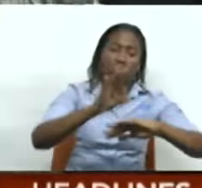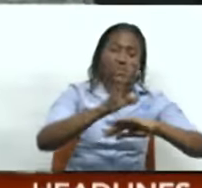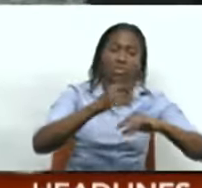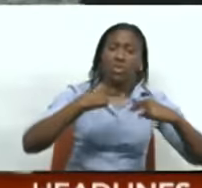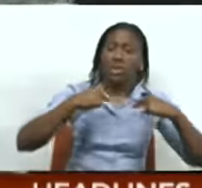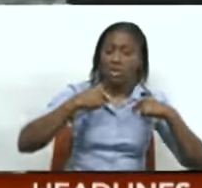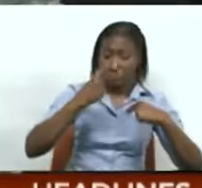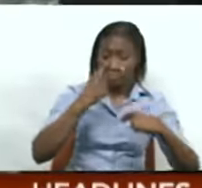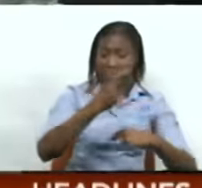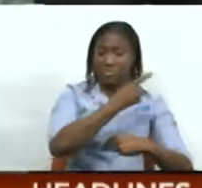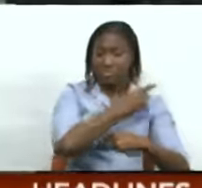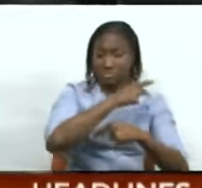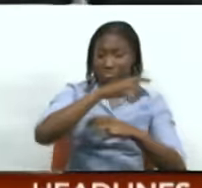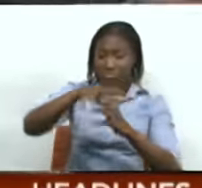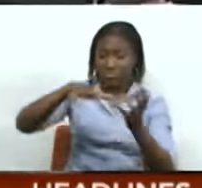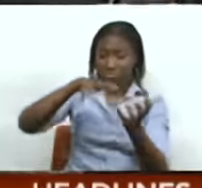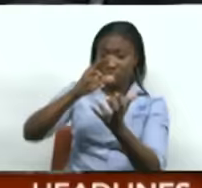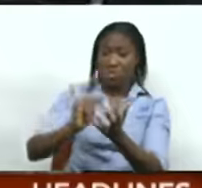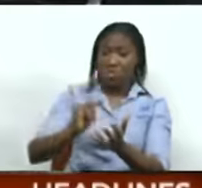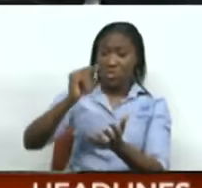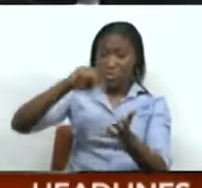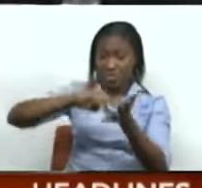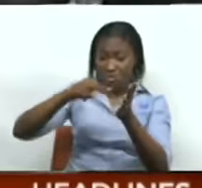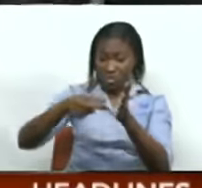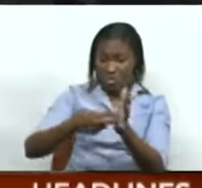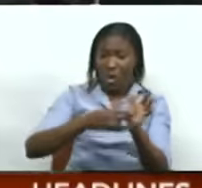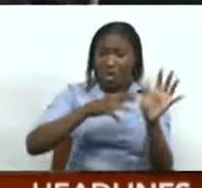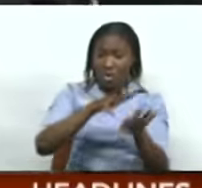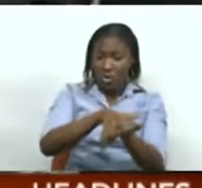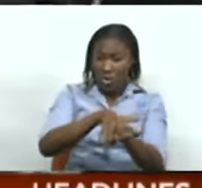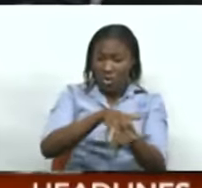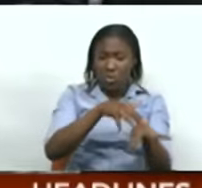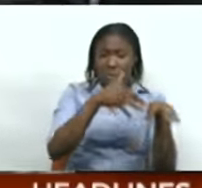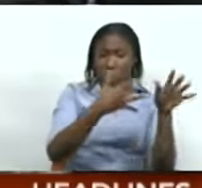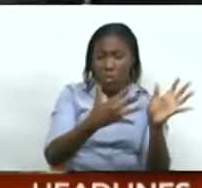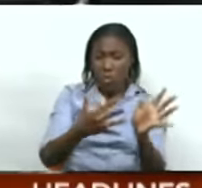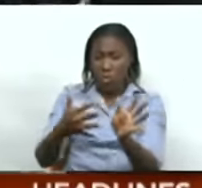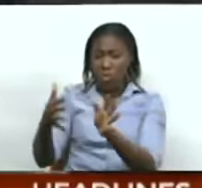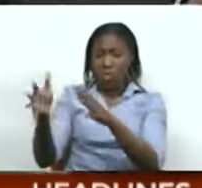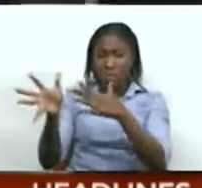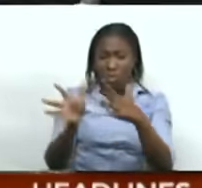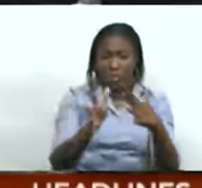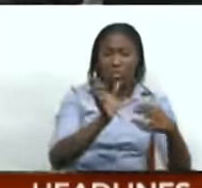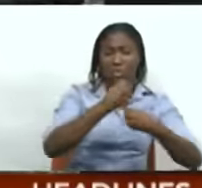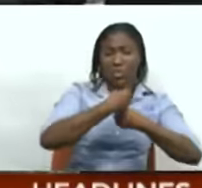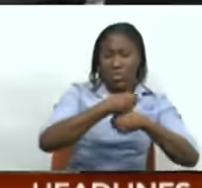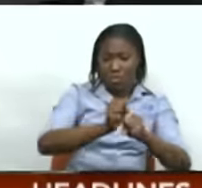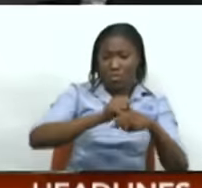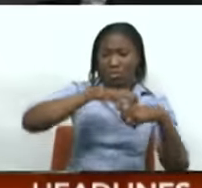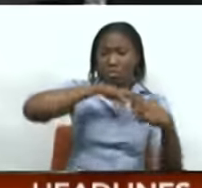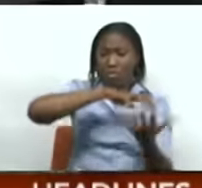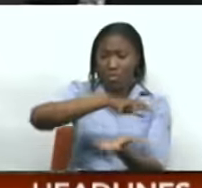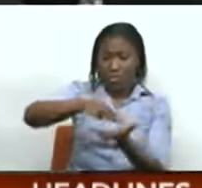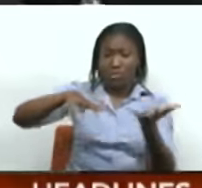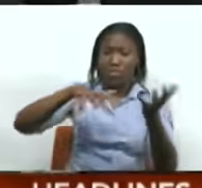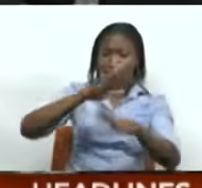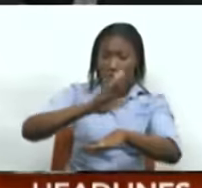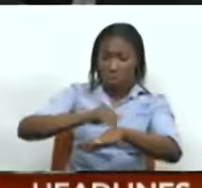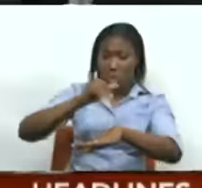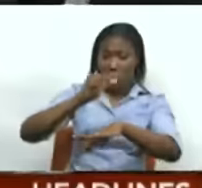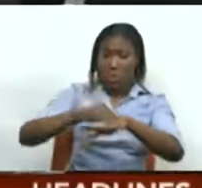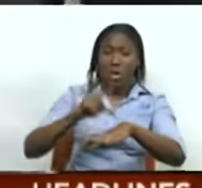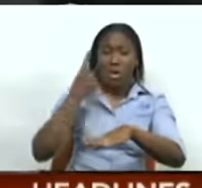of confluence to our north. This is an area winds are slowing down, piling up, causing convergence. A flash flood watch is in effect for